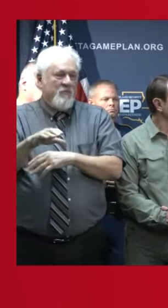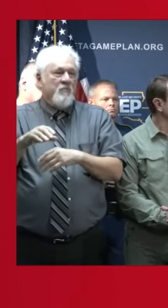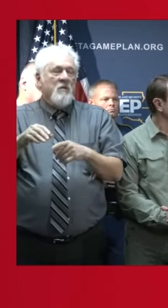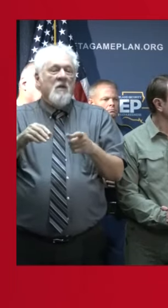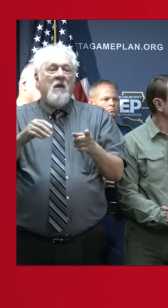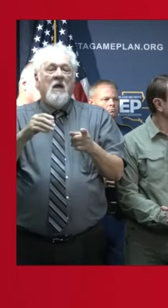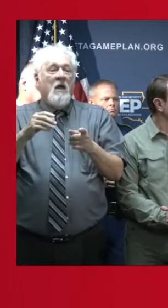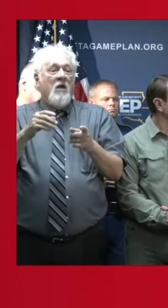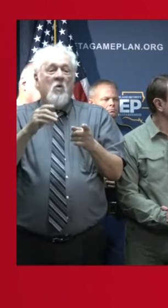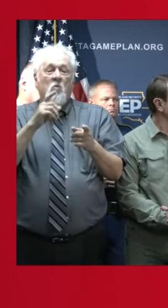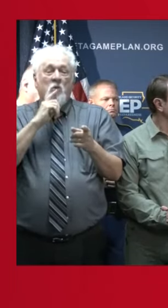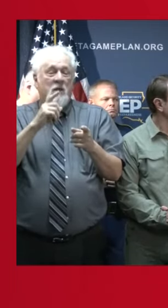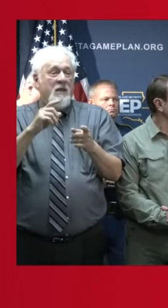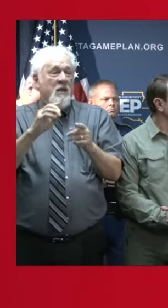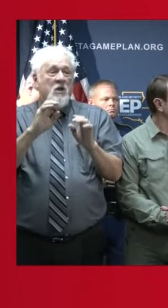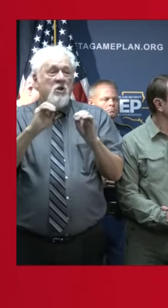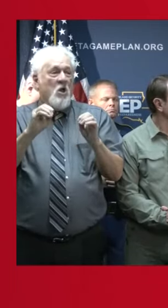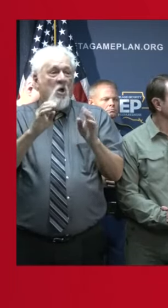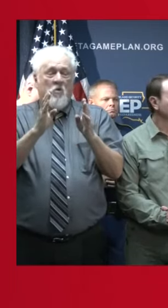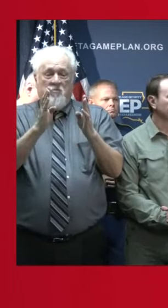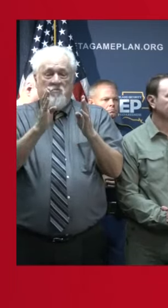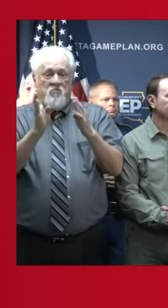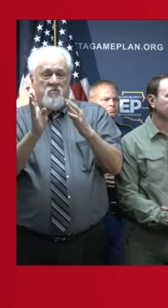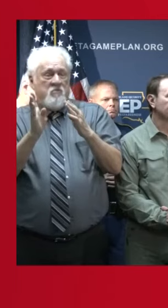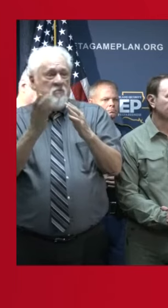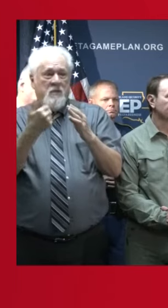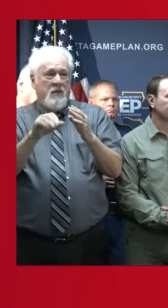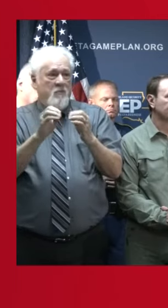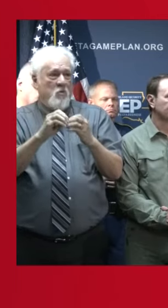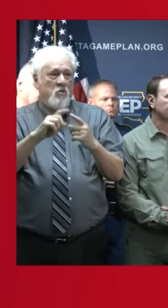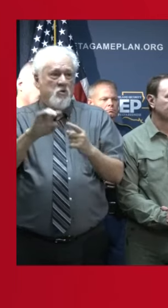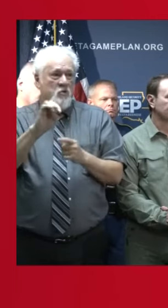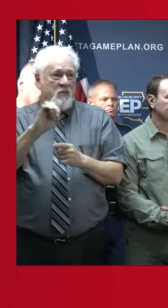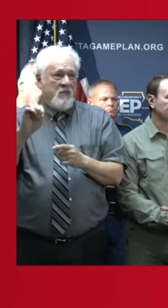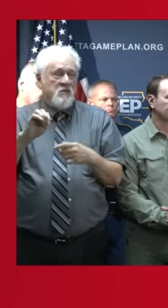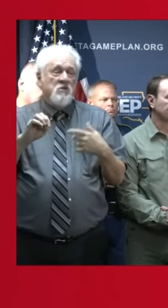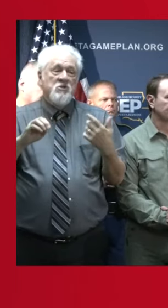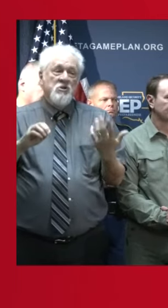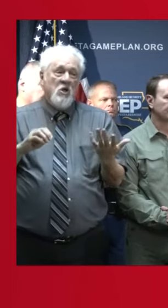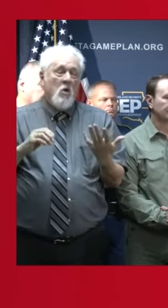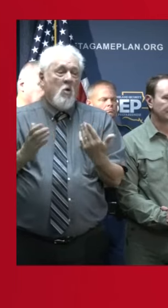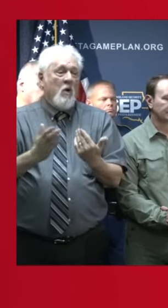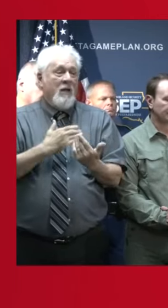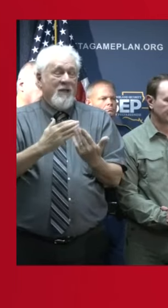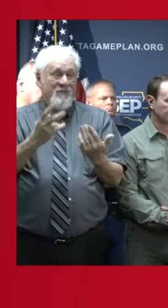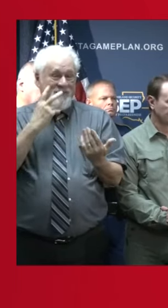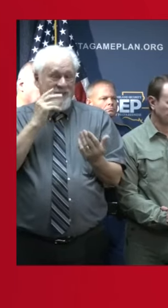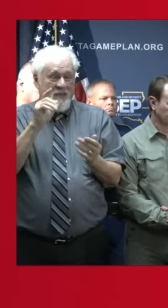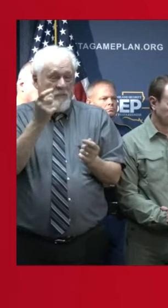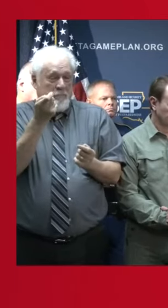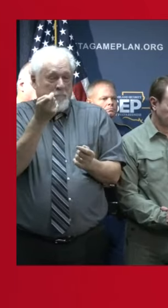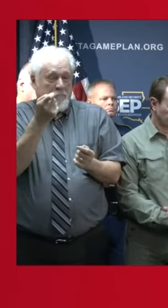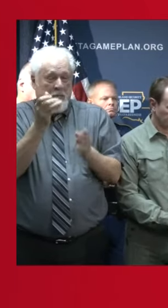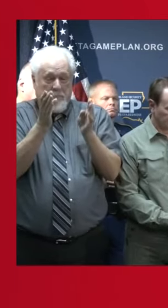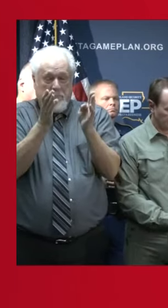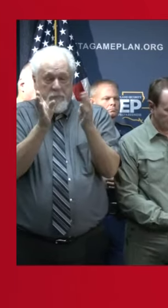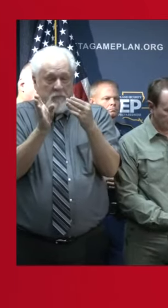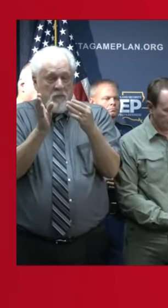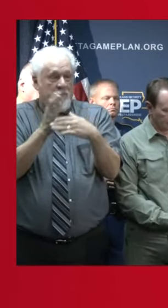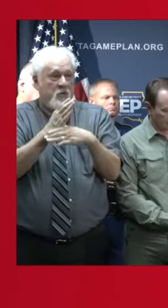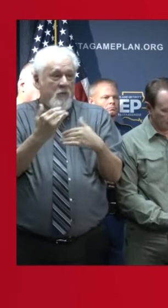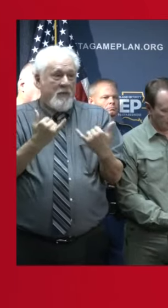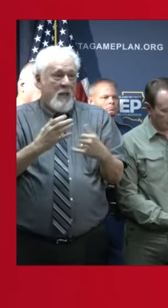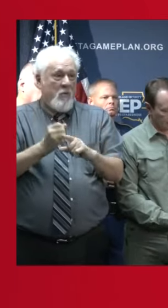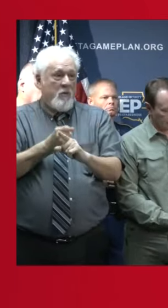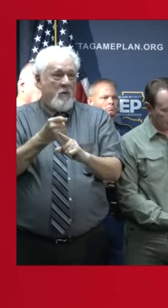yesterday evening, there's been no appreciable shift to the east. So even if we see a minor jog between now and